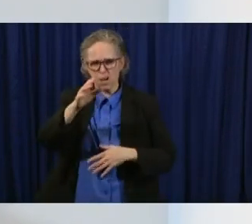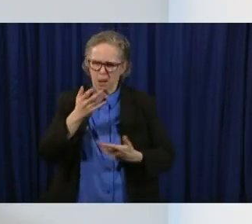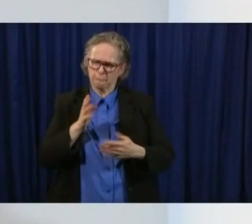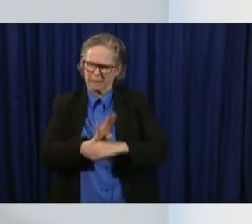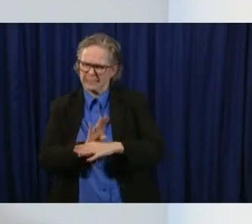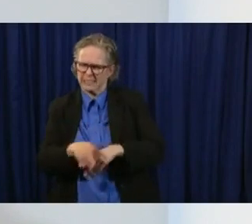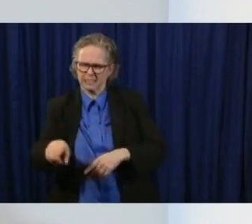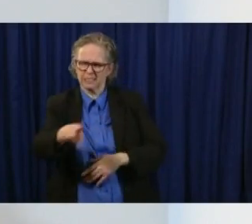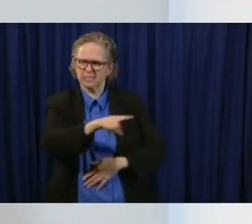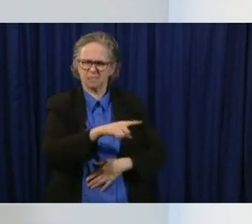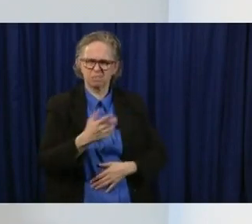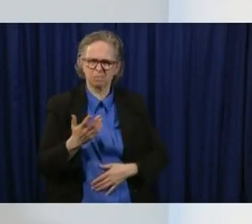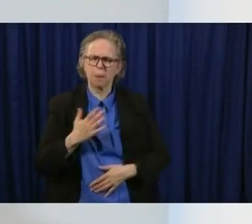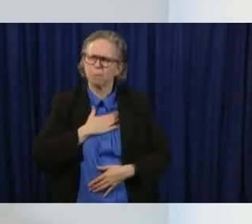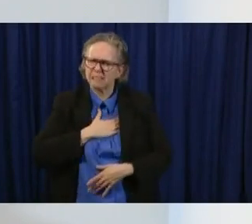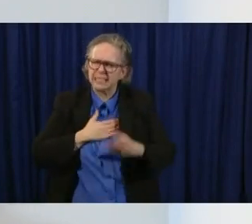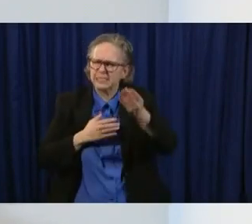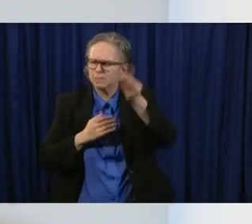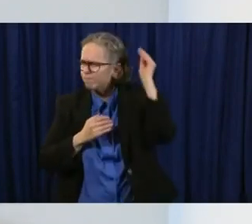that in mind as they're making these hiring decisions